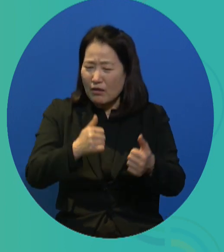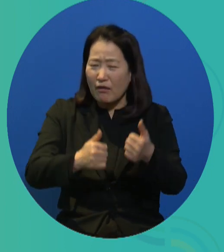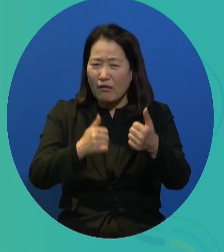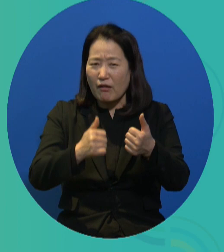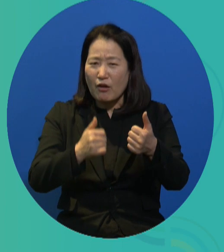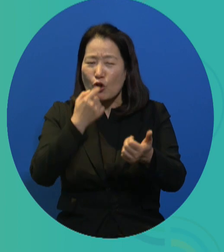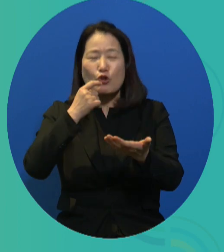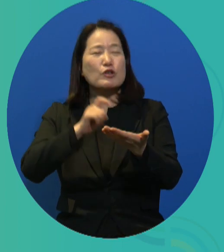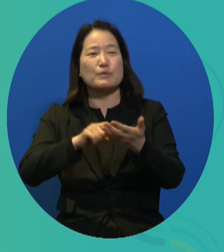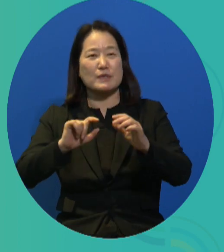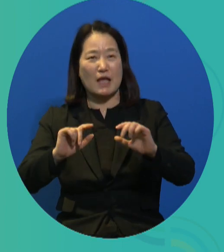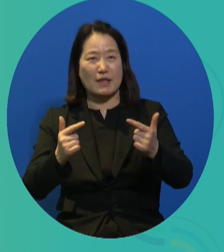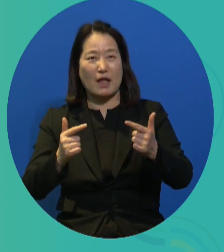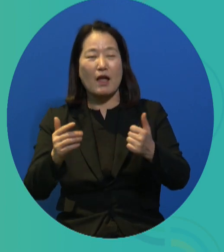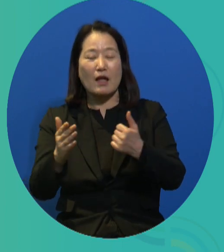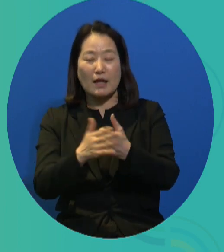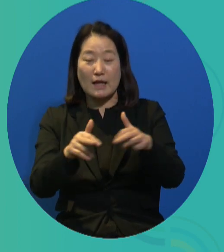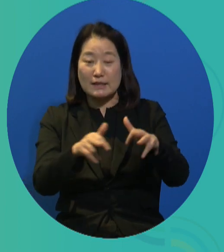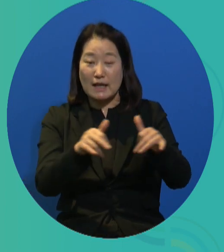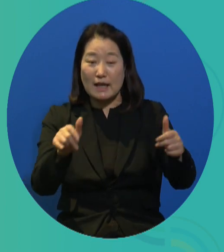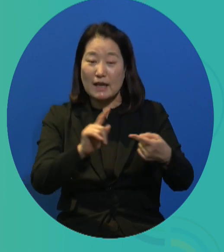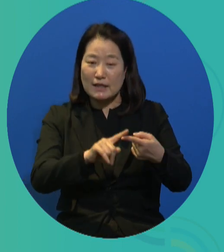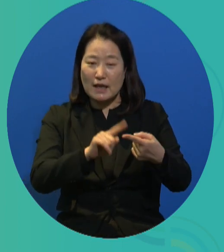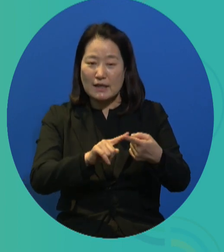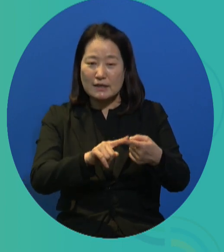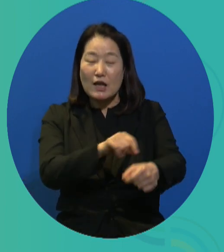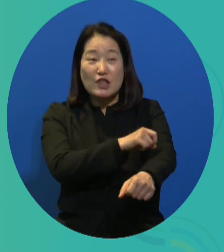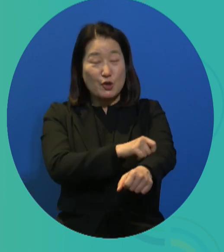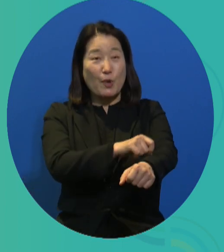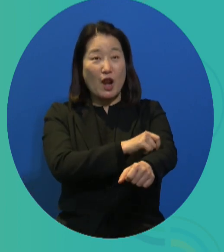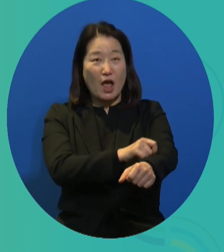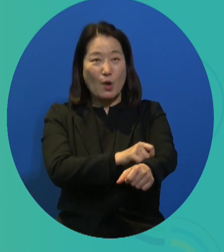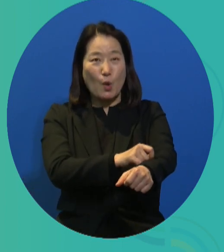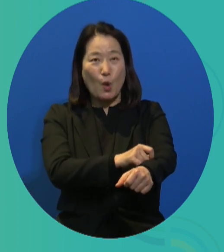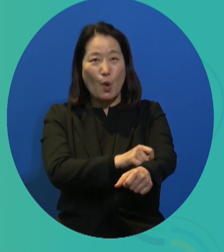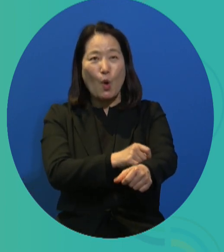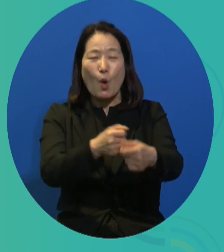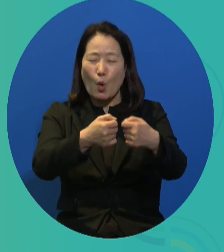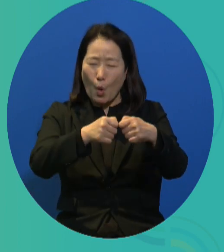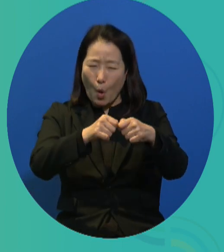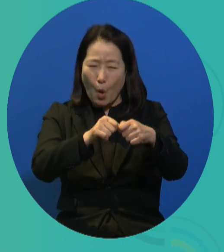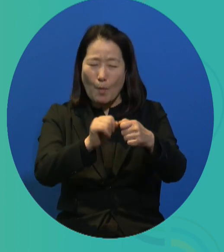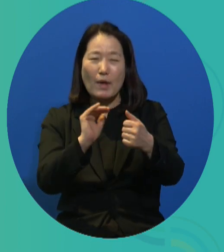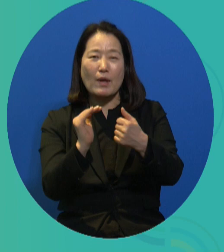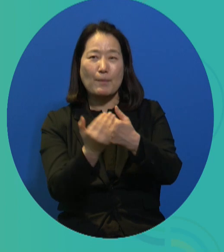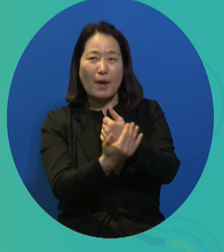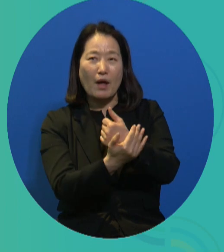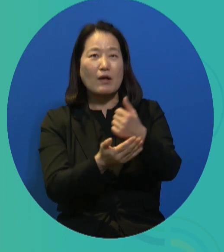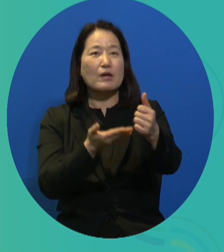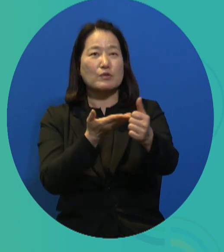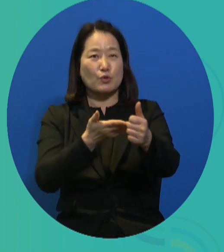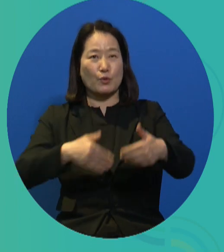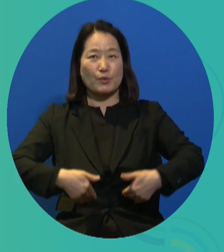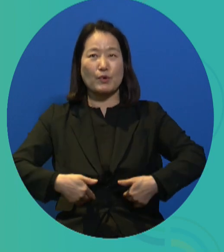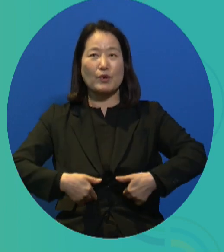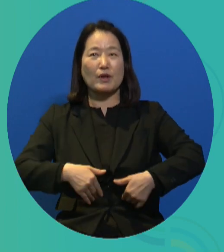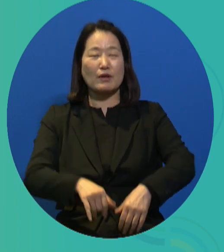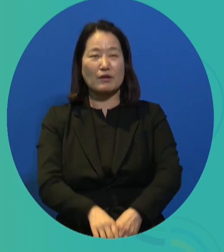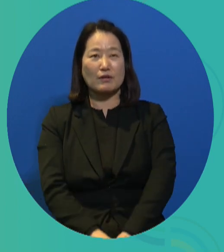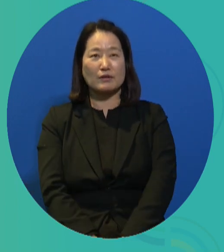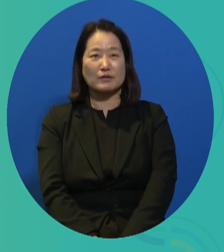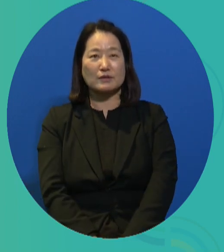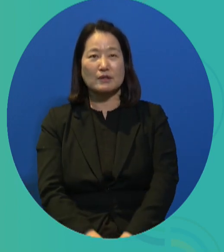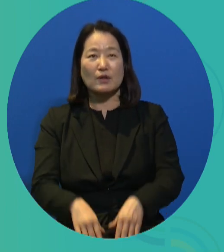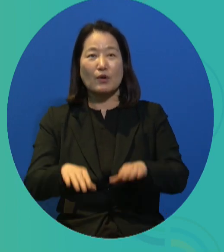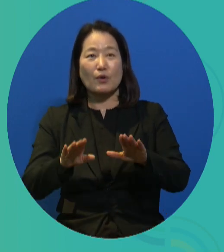Regarding the right to work of severely disabled persons, we have to really be considerate and provide a more detailed level